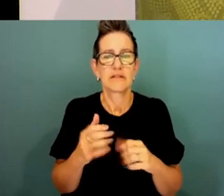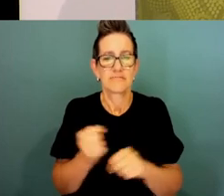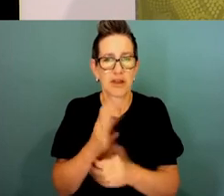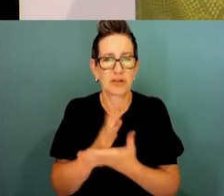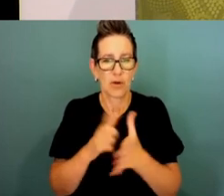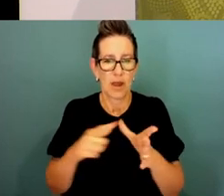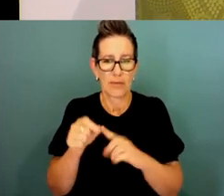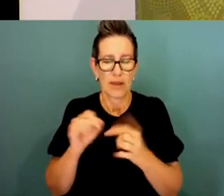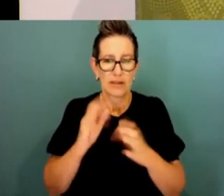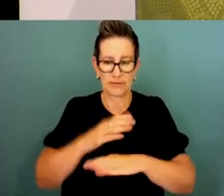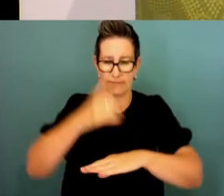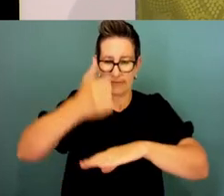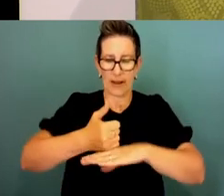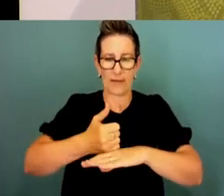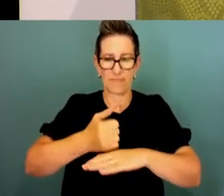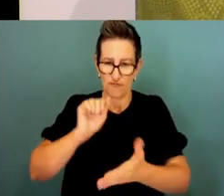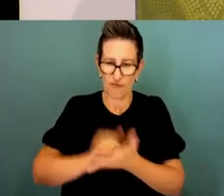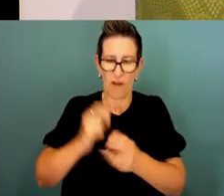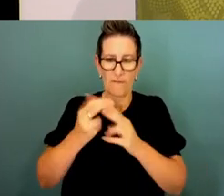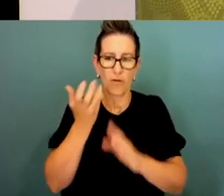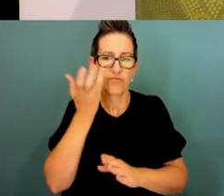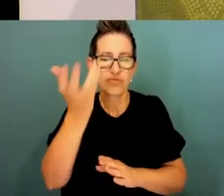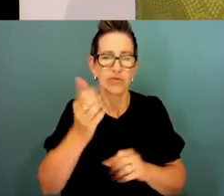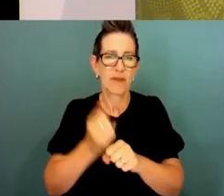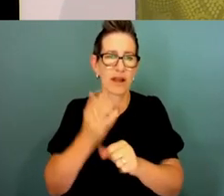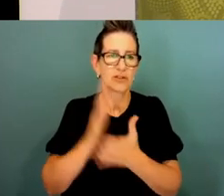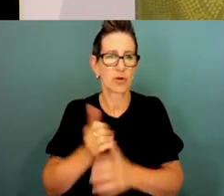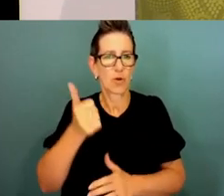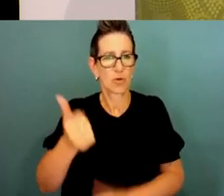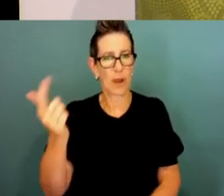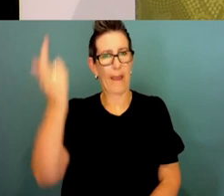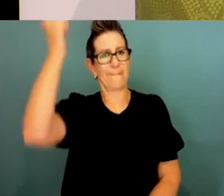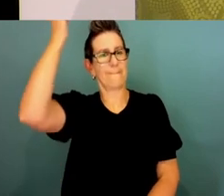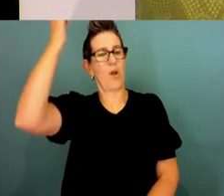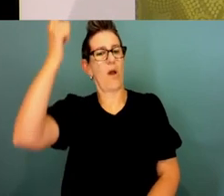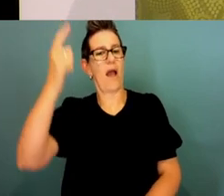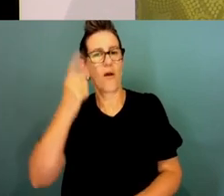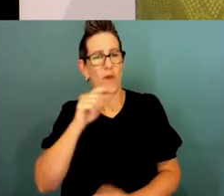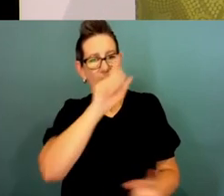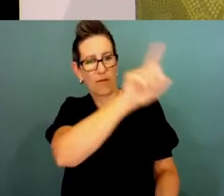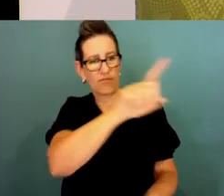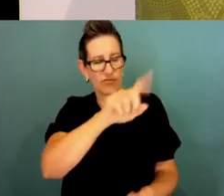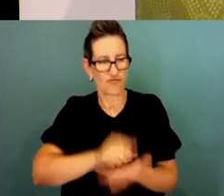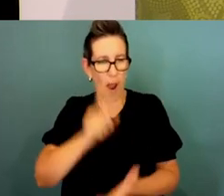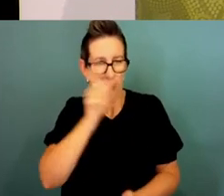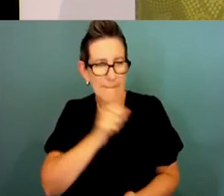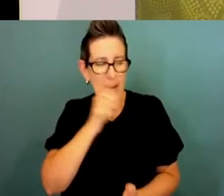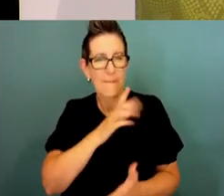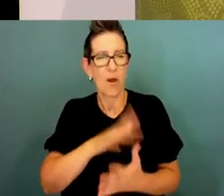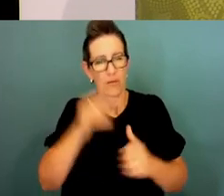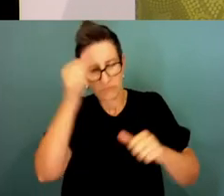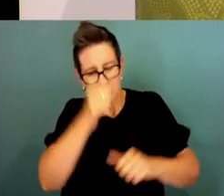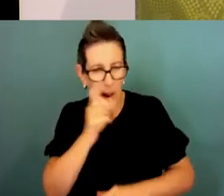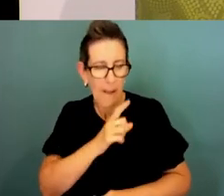Integrity, focused on the people it serves, a model employer, attracting and retaining the best and the brightest with the capability to do its job